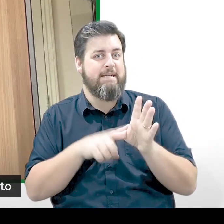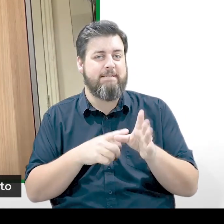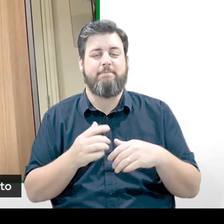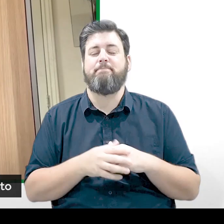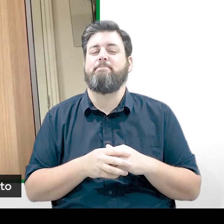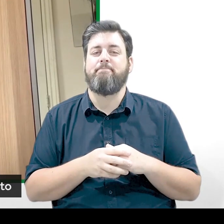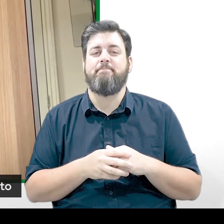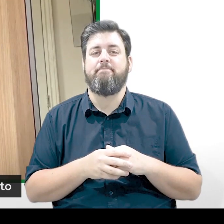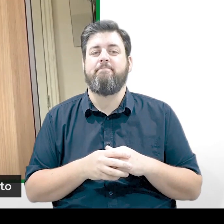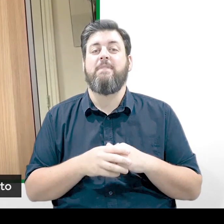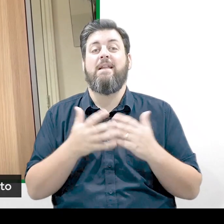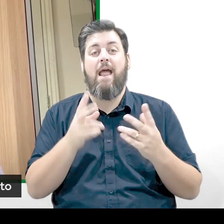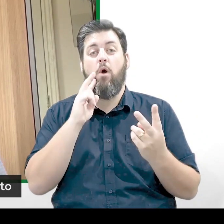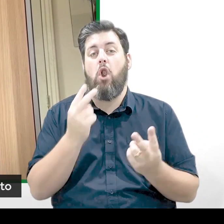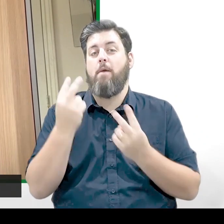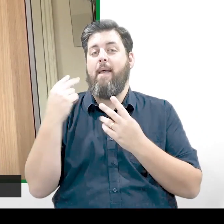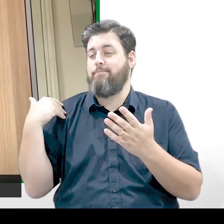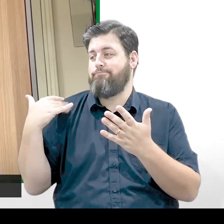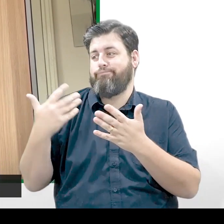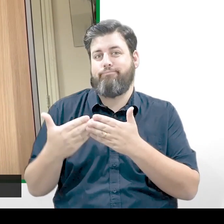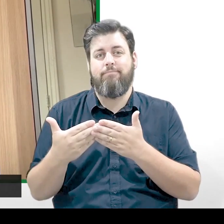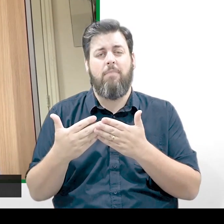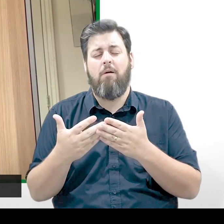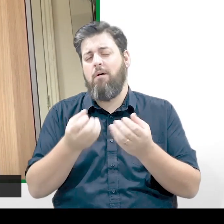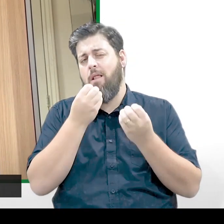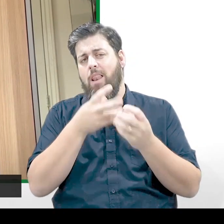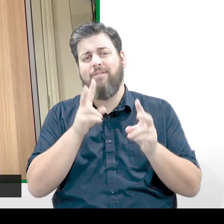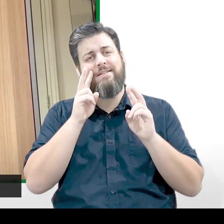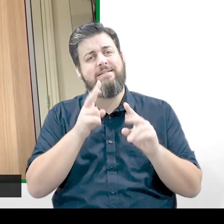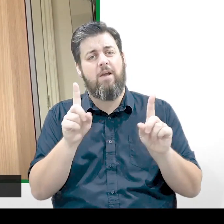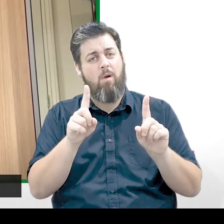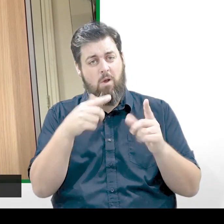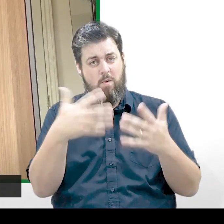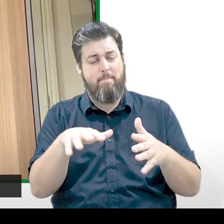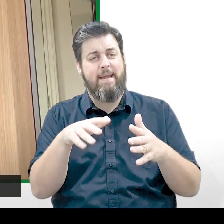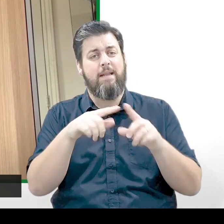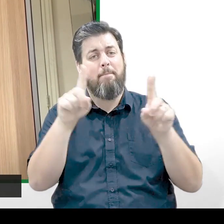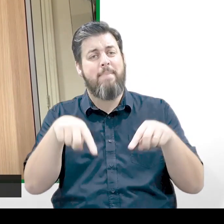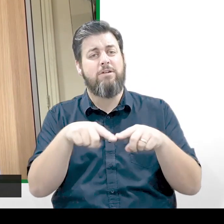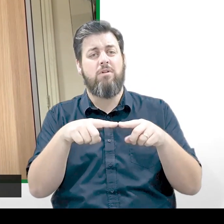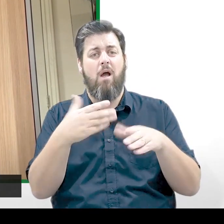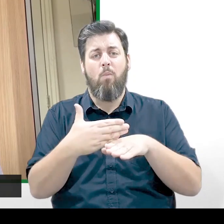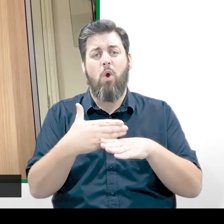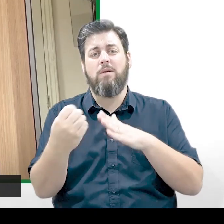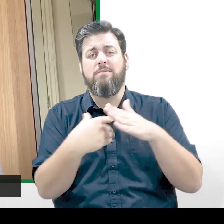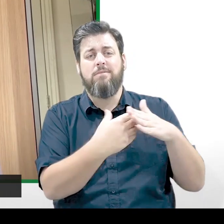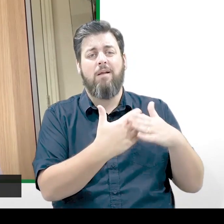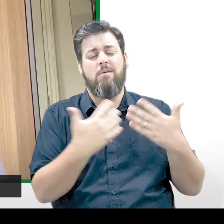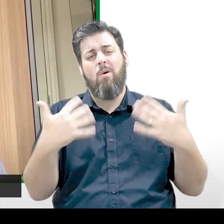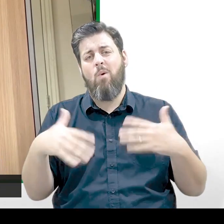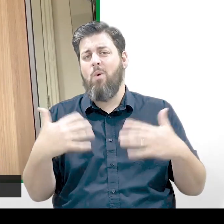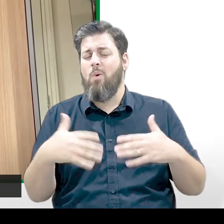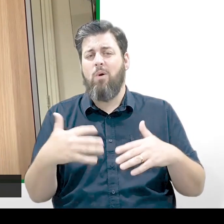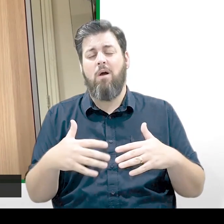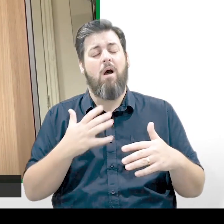been looking at in our lessons, it's really great to see everything that you share with us. We love to see that you love learning and all that